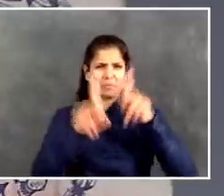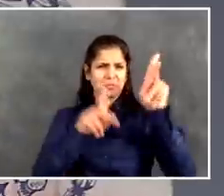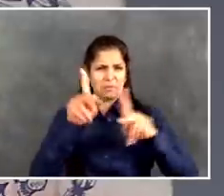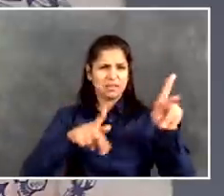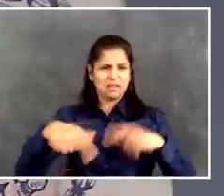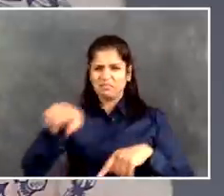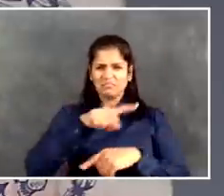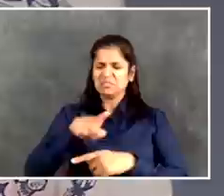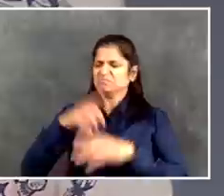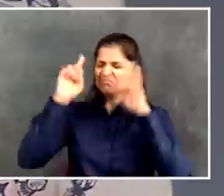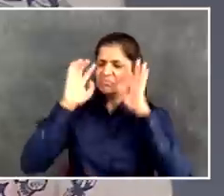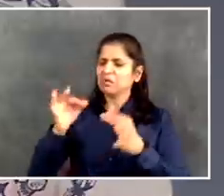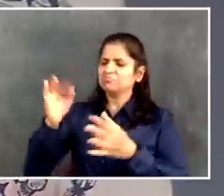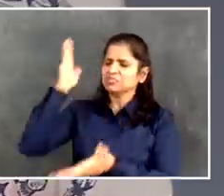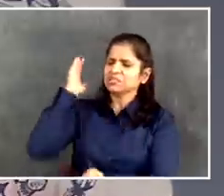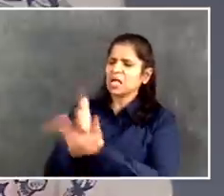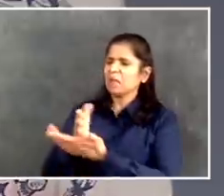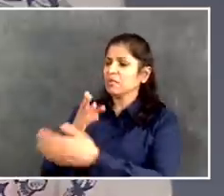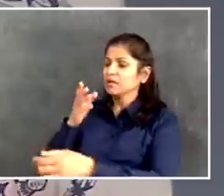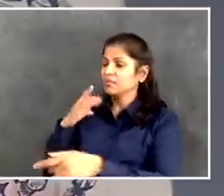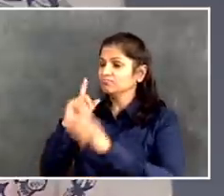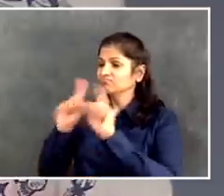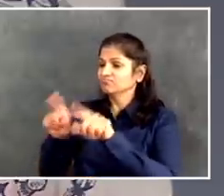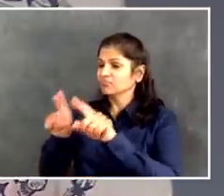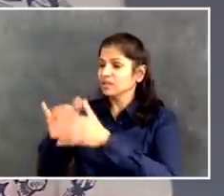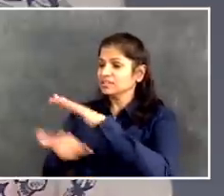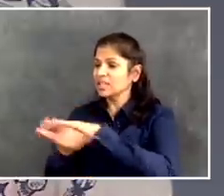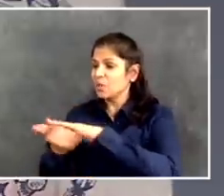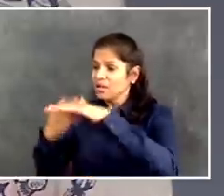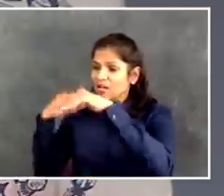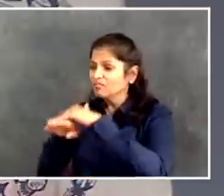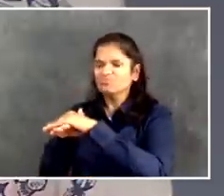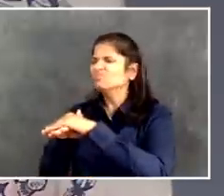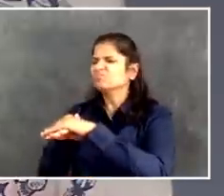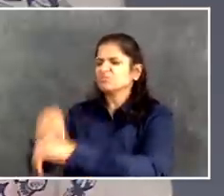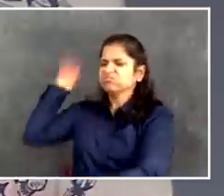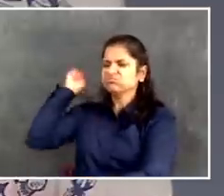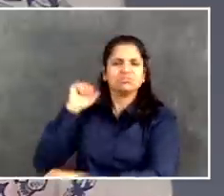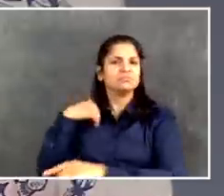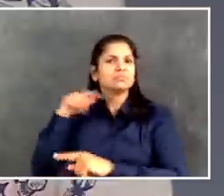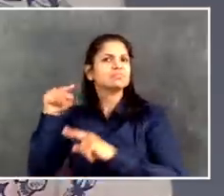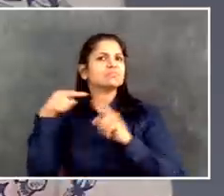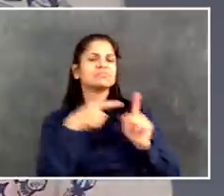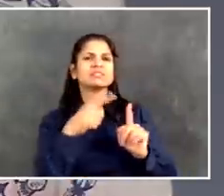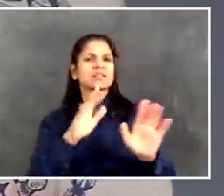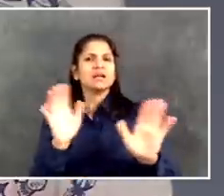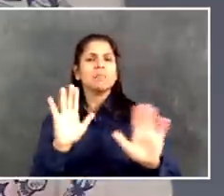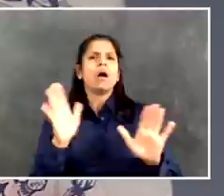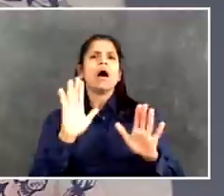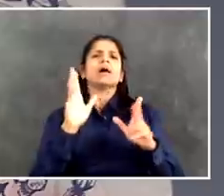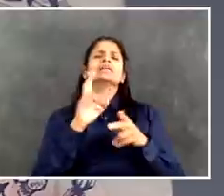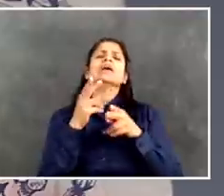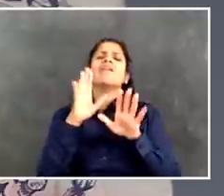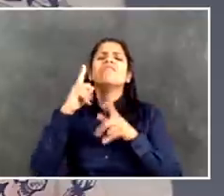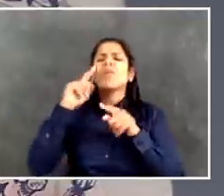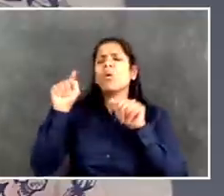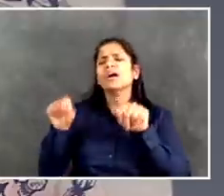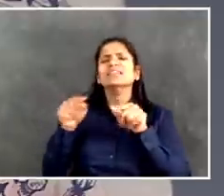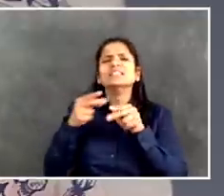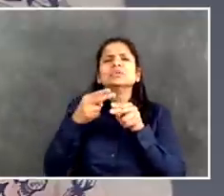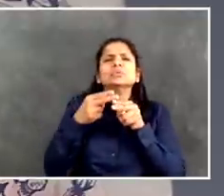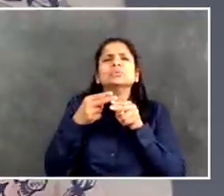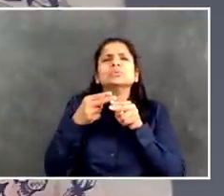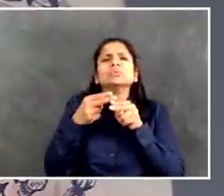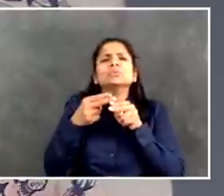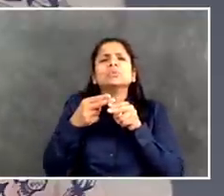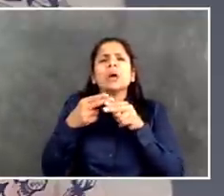experience. In the short term, of course, everyone's going to be cautious to protect their own health and safety and their family's health and safety. But New Yorkers